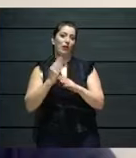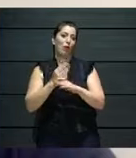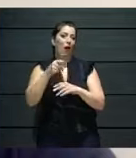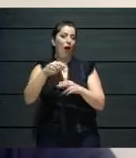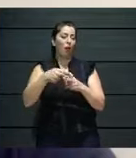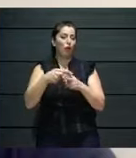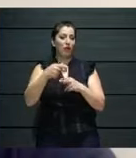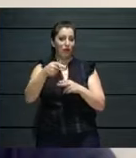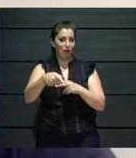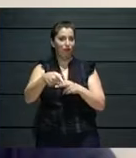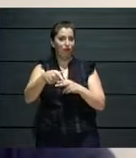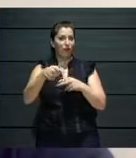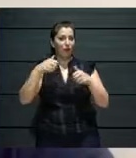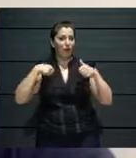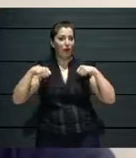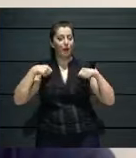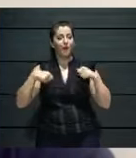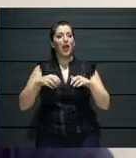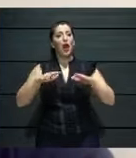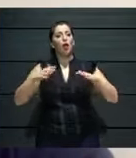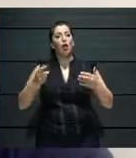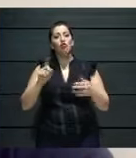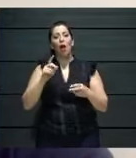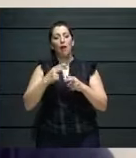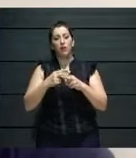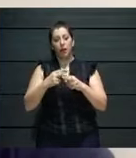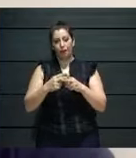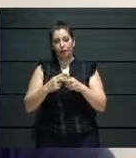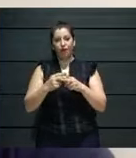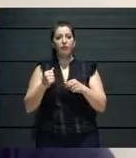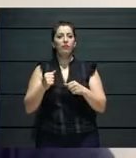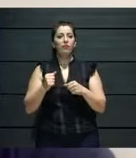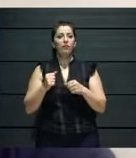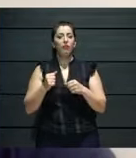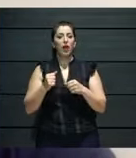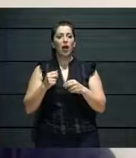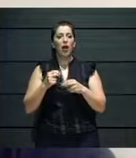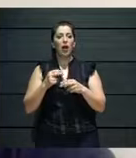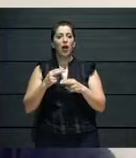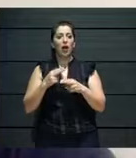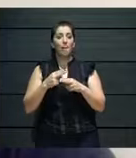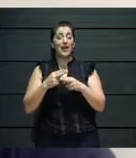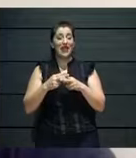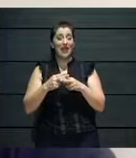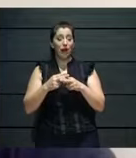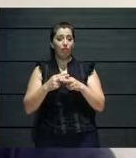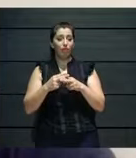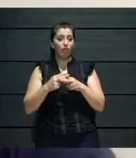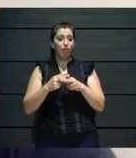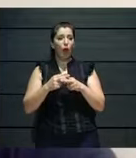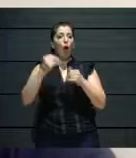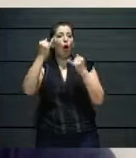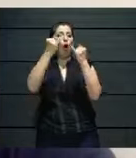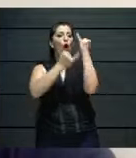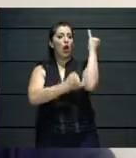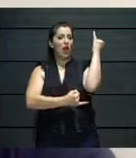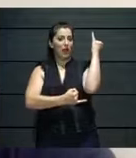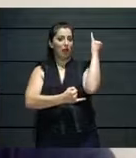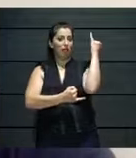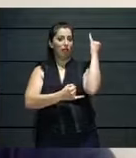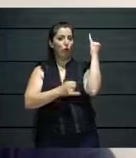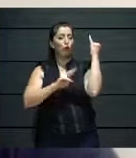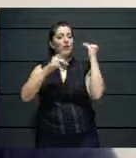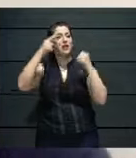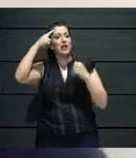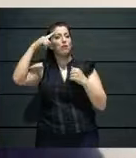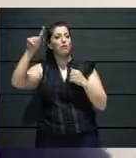people while sitting at home to develop a platform online. And this became the night hotel. We